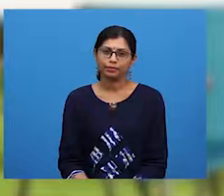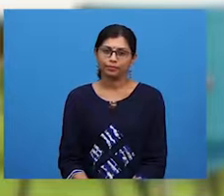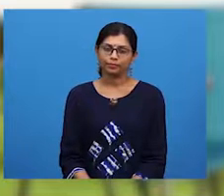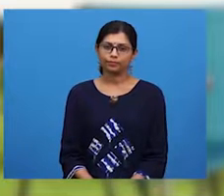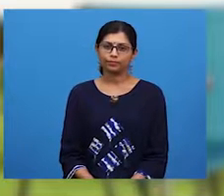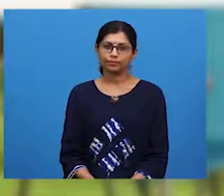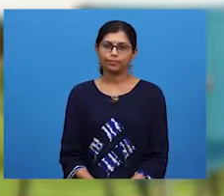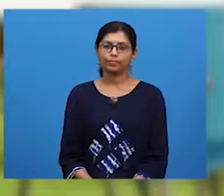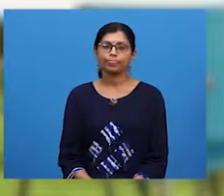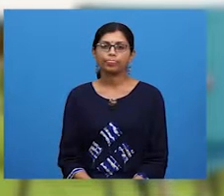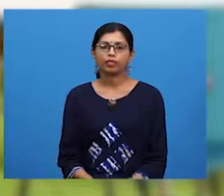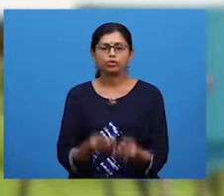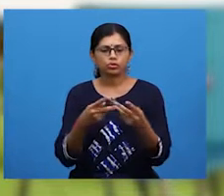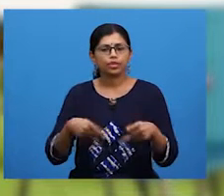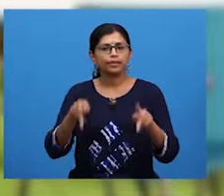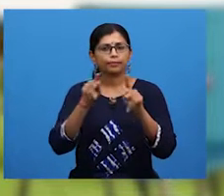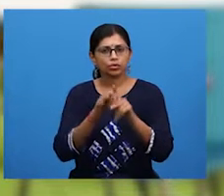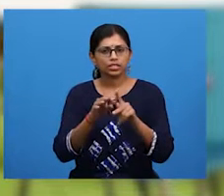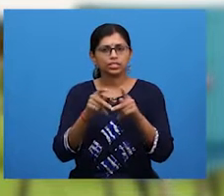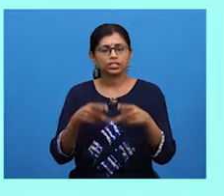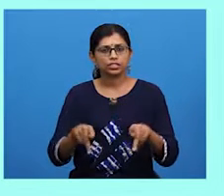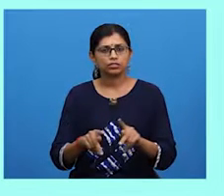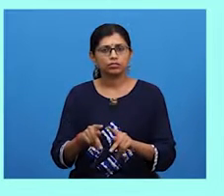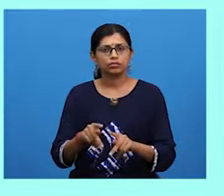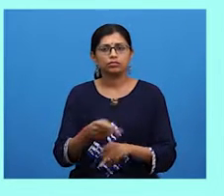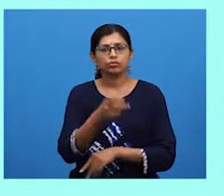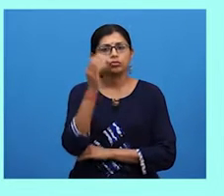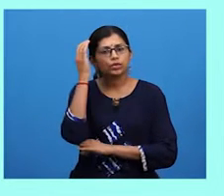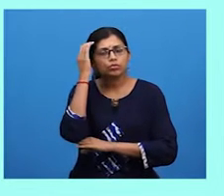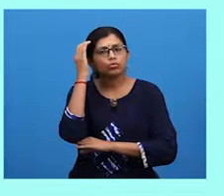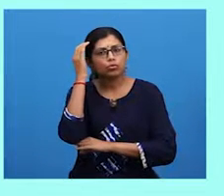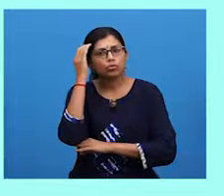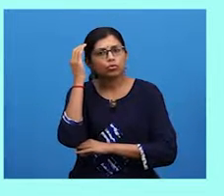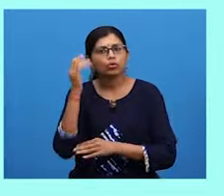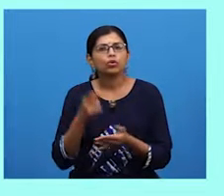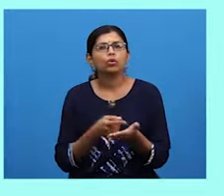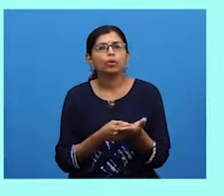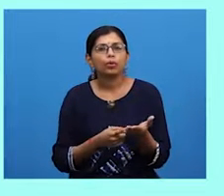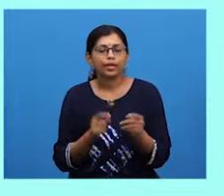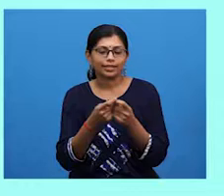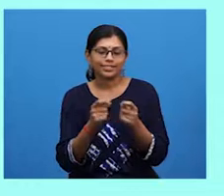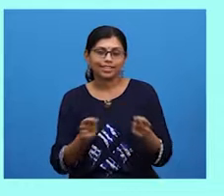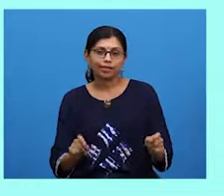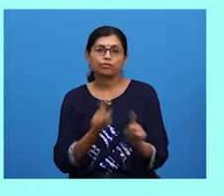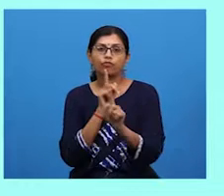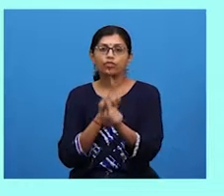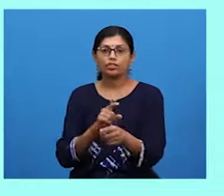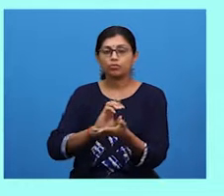It is also important to have knowledge on the types of response essays.